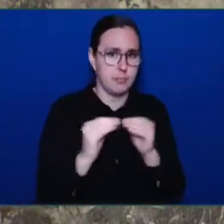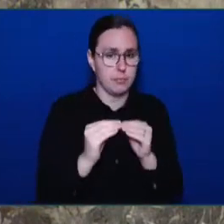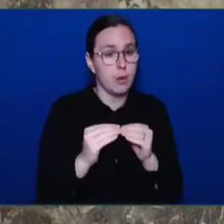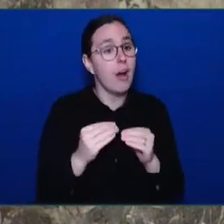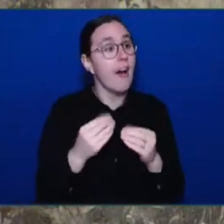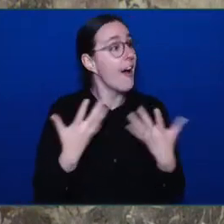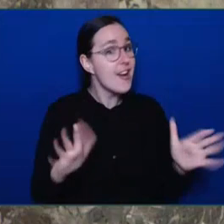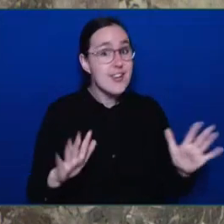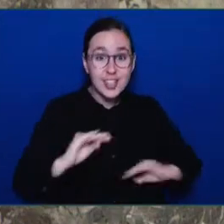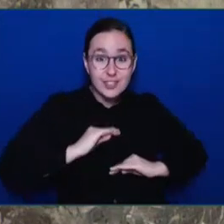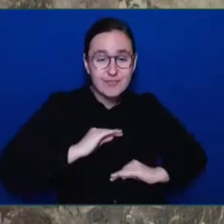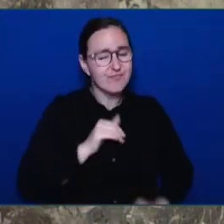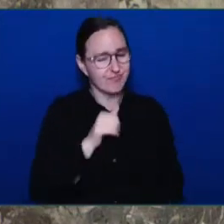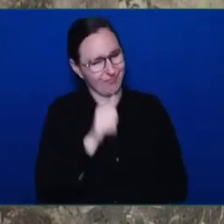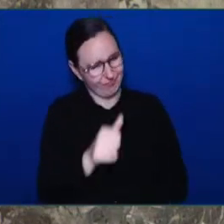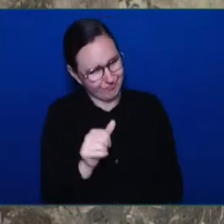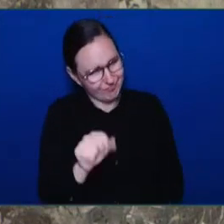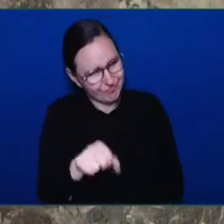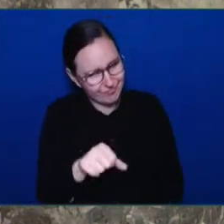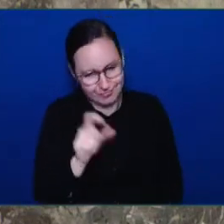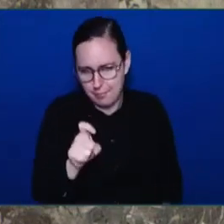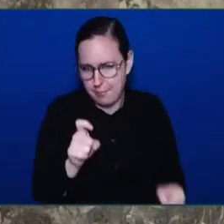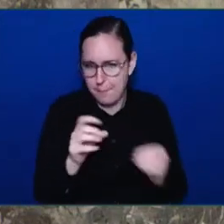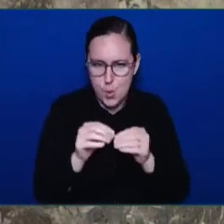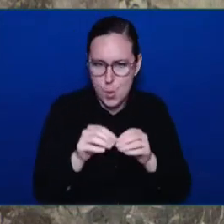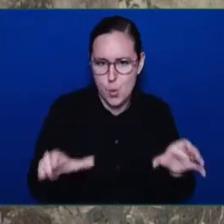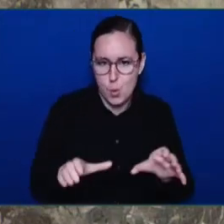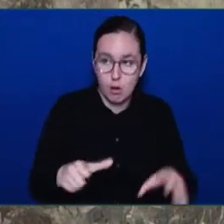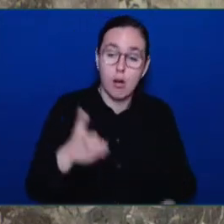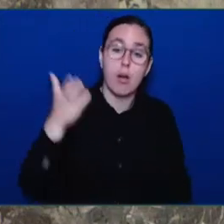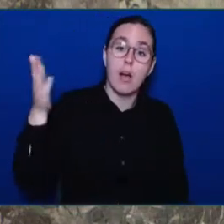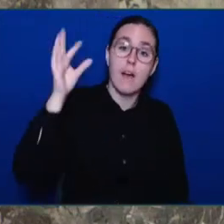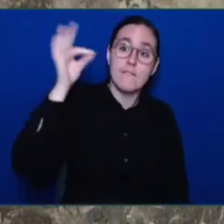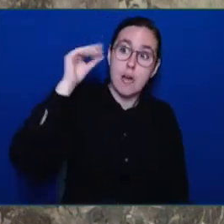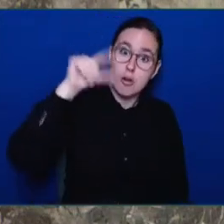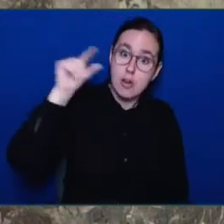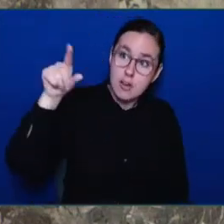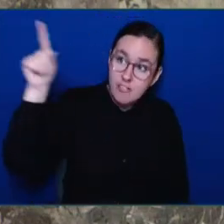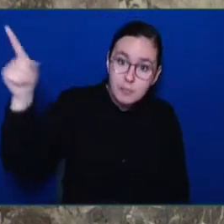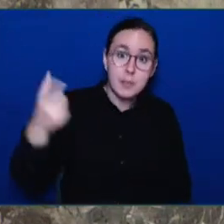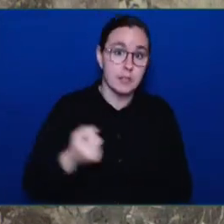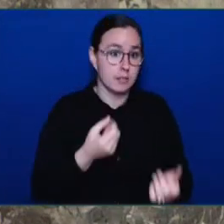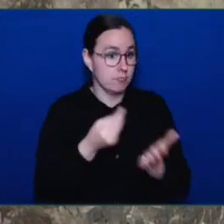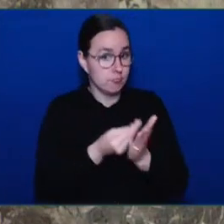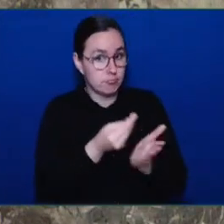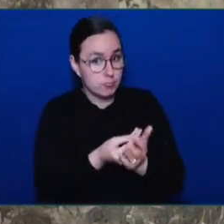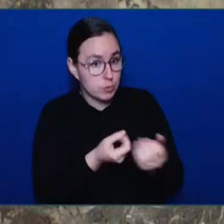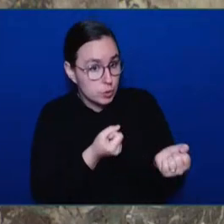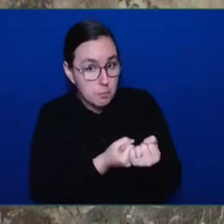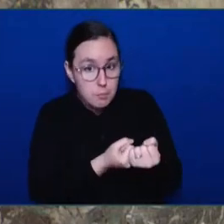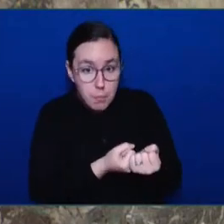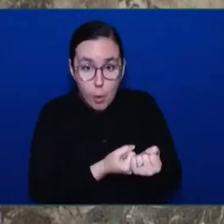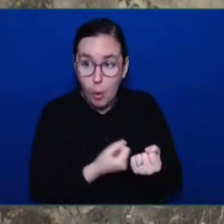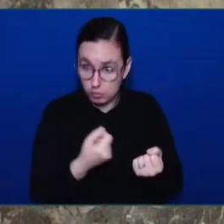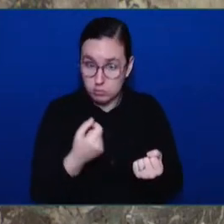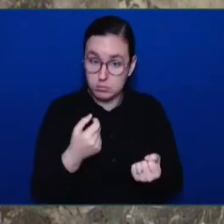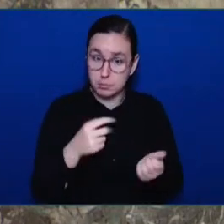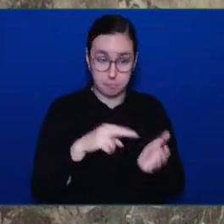to do things differently. We plan to ensure that people who are living in poverty get the support they need, and we continue to expand those supports.